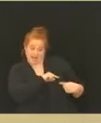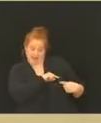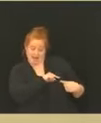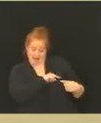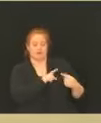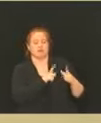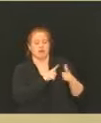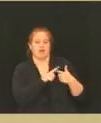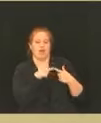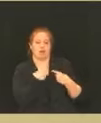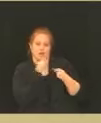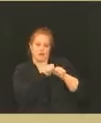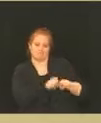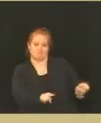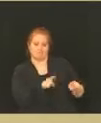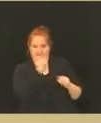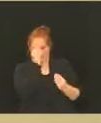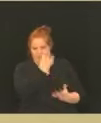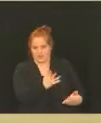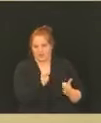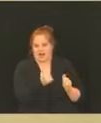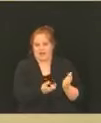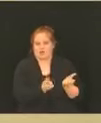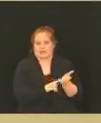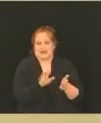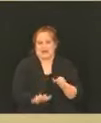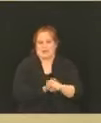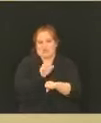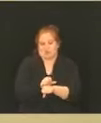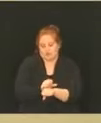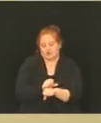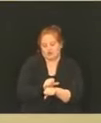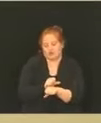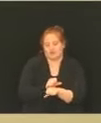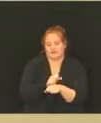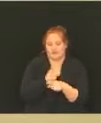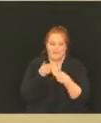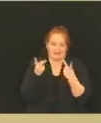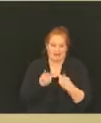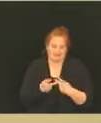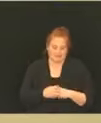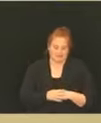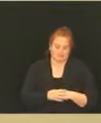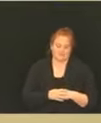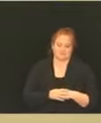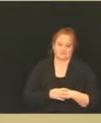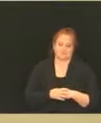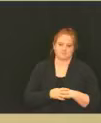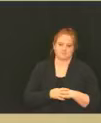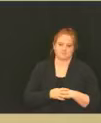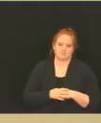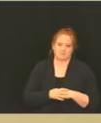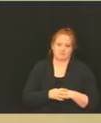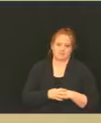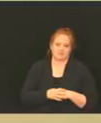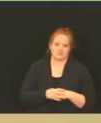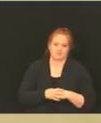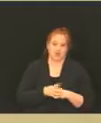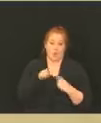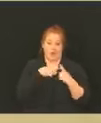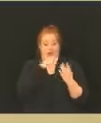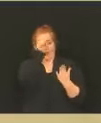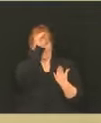provide information on how to sign up, how you need to reserve a spot and book a spot for yourself. It is not